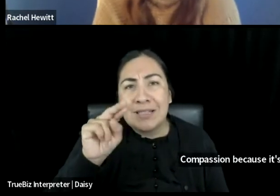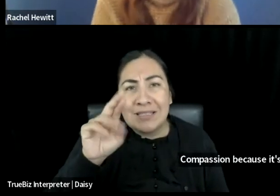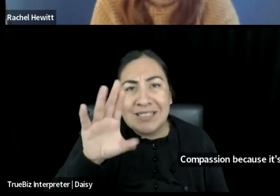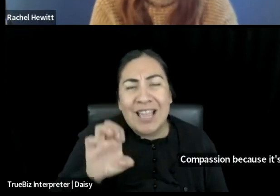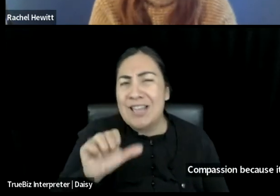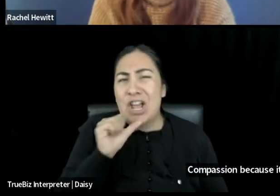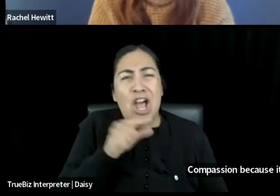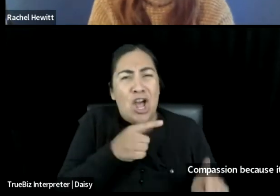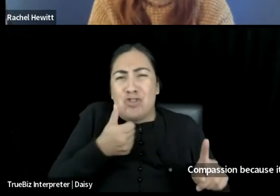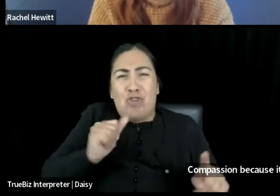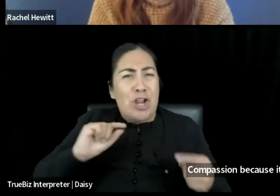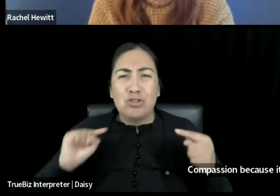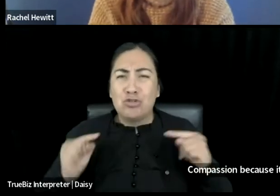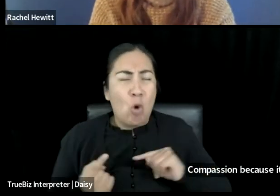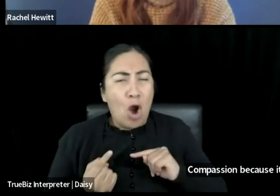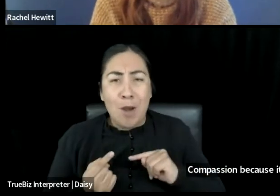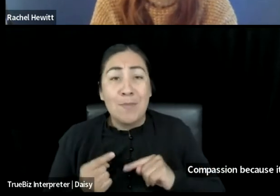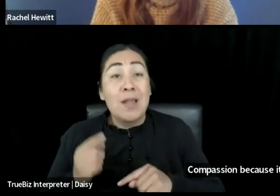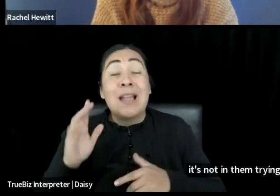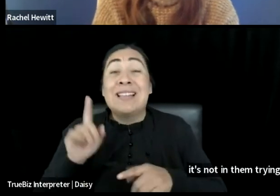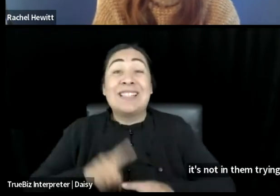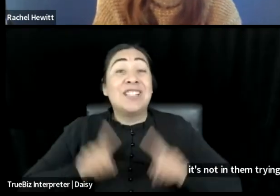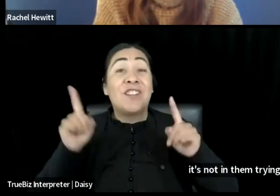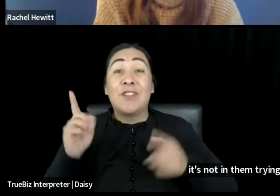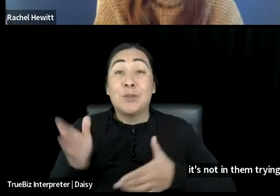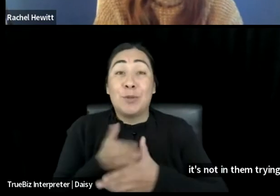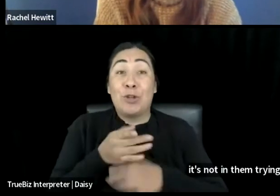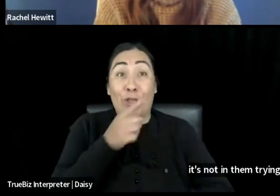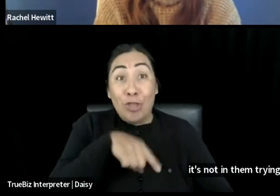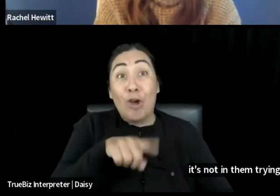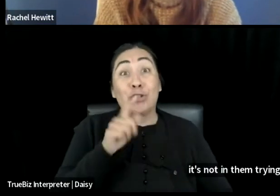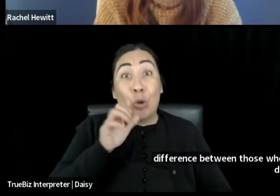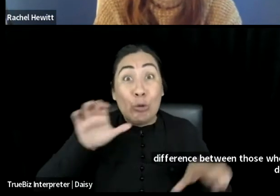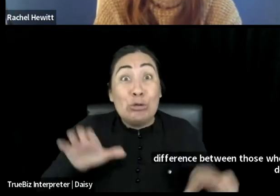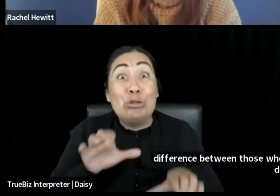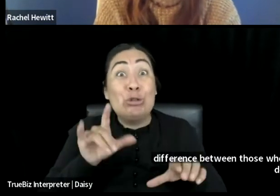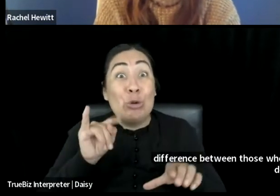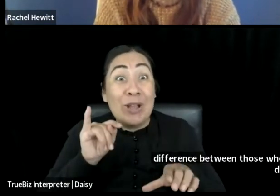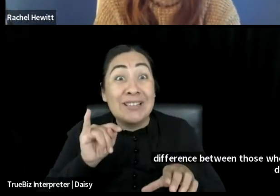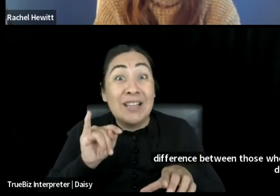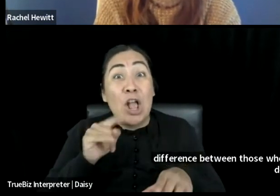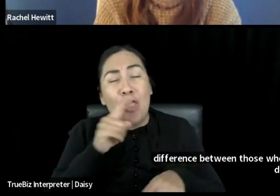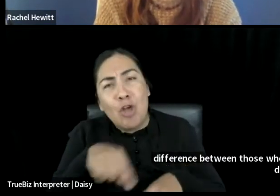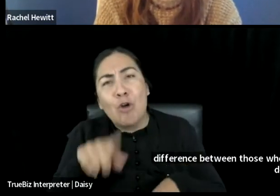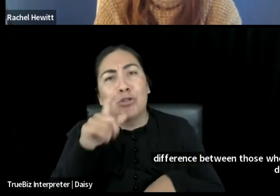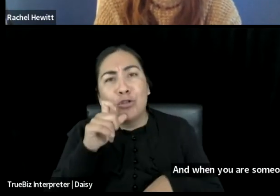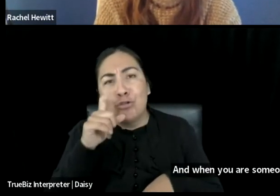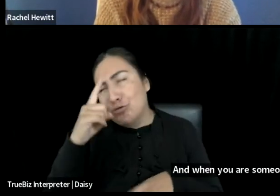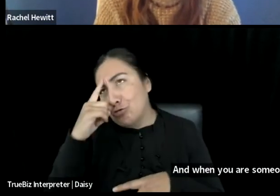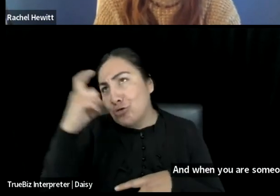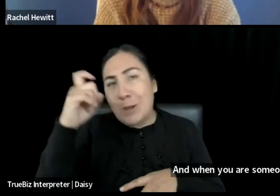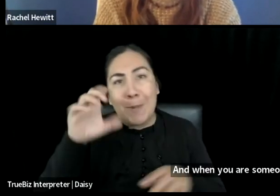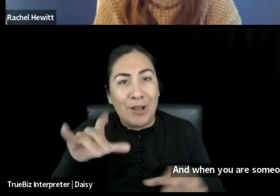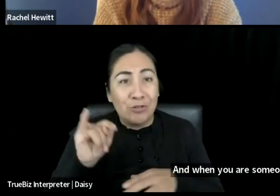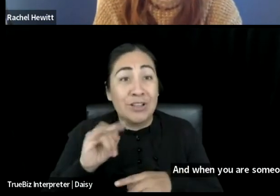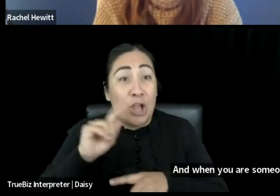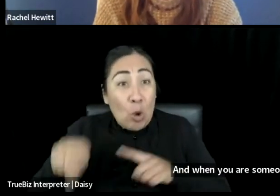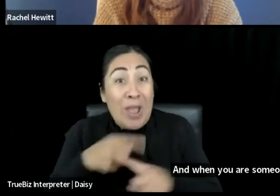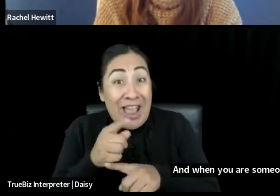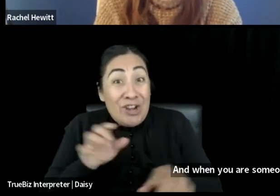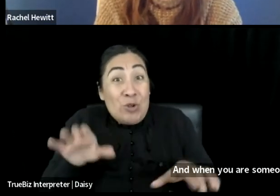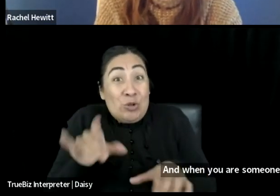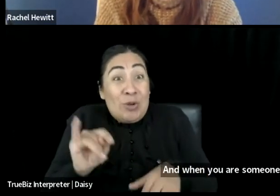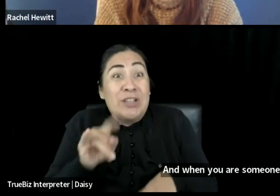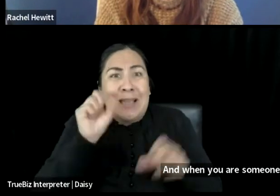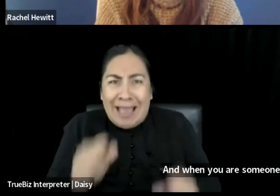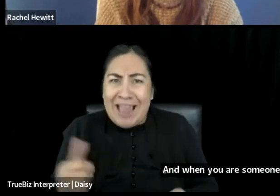the difference between those who do it and those who dream about doing it. And when you are someone who does it, when you step into space and you can have adrenaline